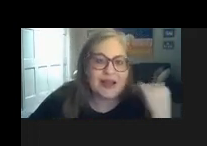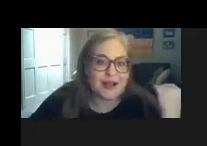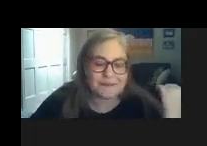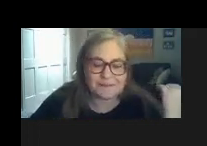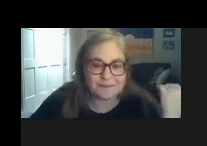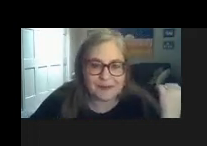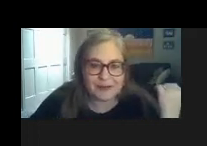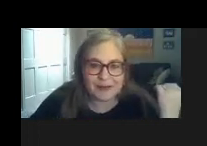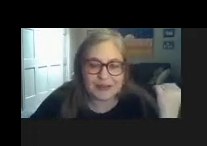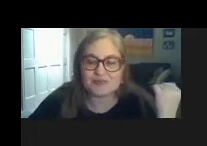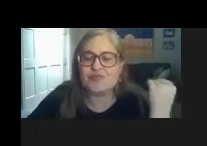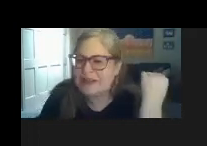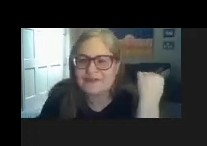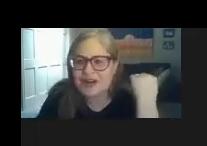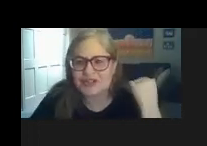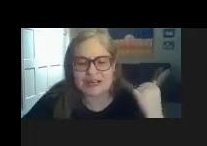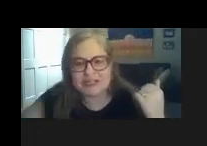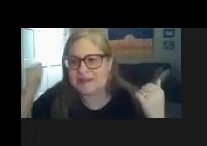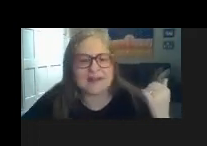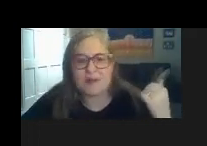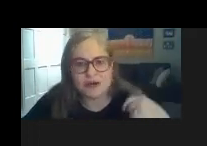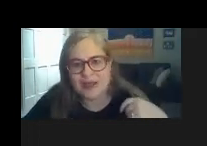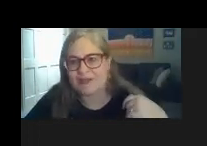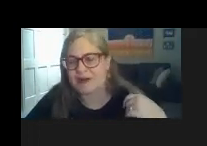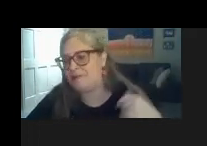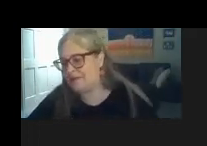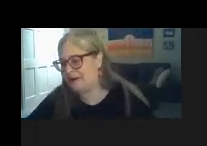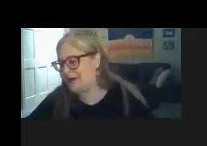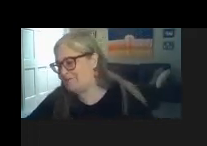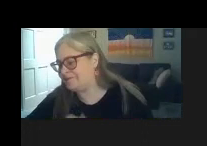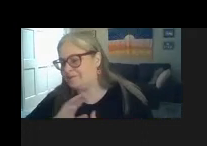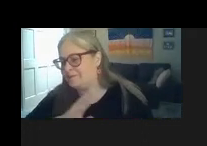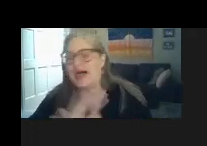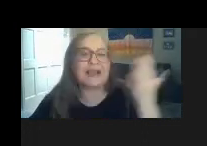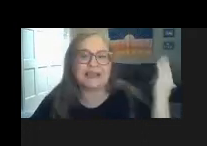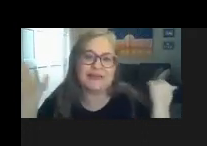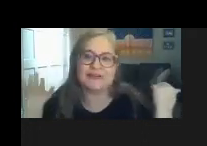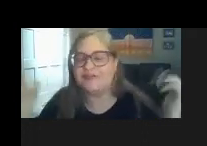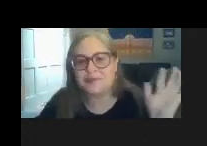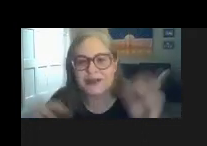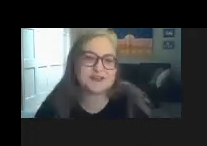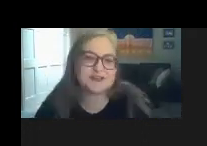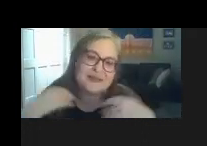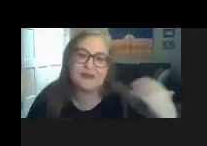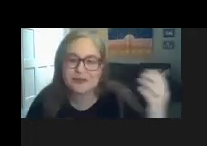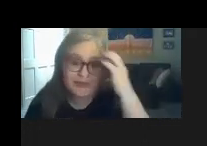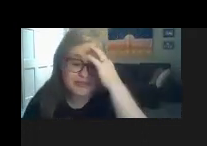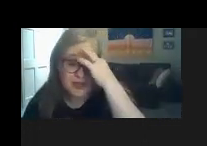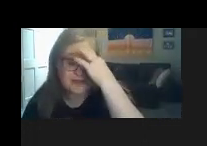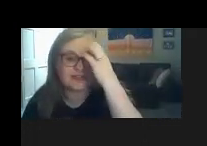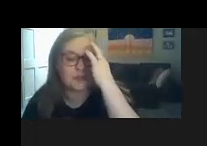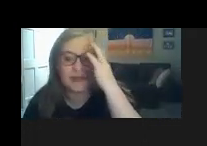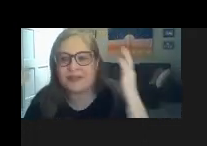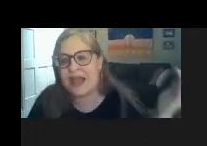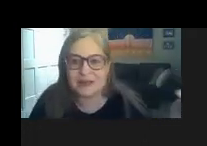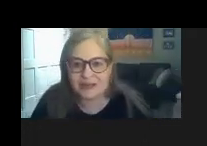um it was really frustrating to me they won't let their they're um blocking me they're filibustering me they won't let me